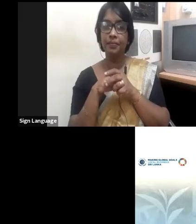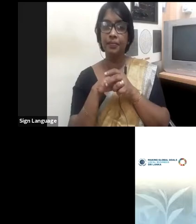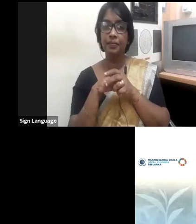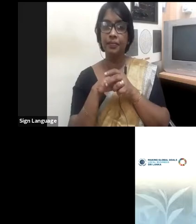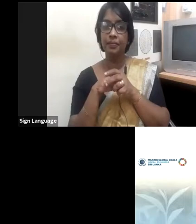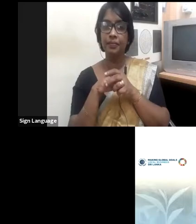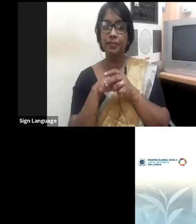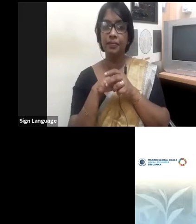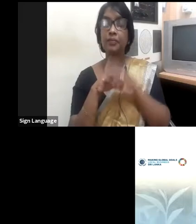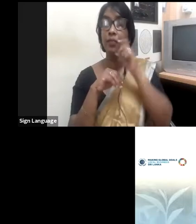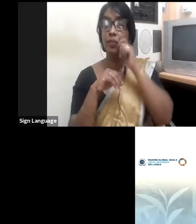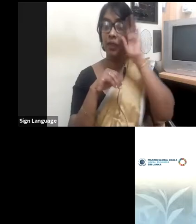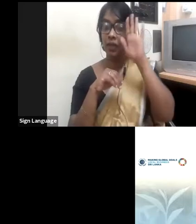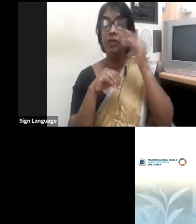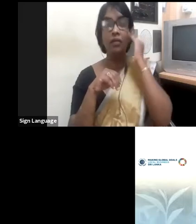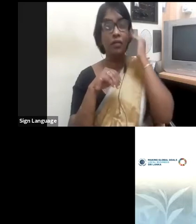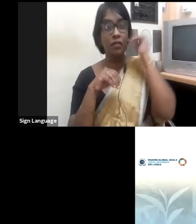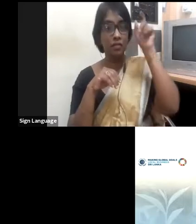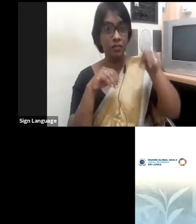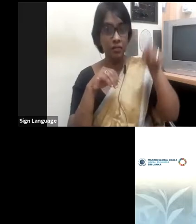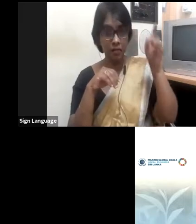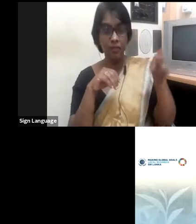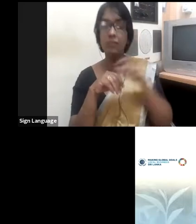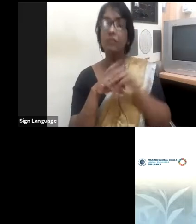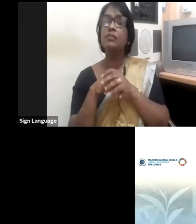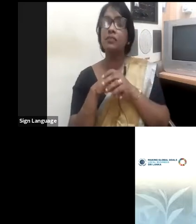can be quite intimidating. So we need to prepare